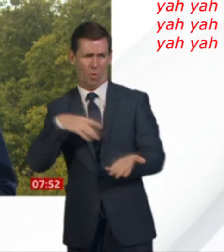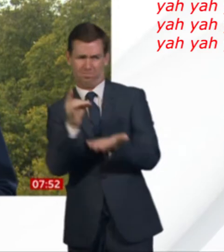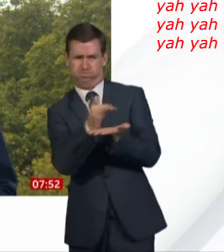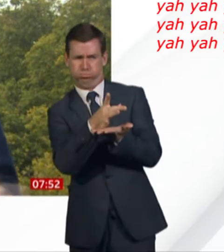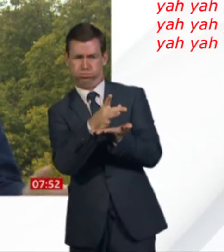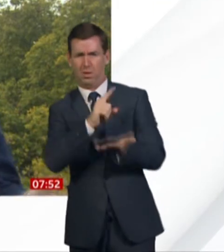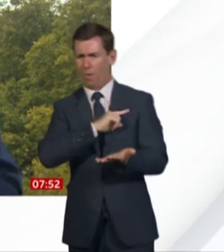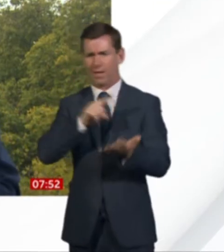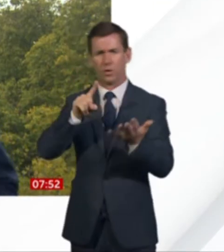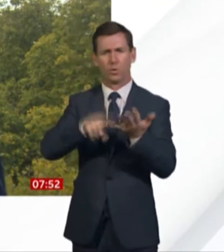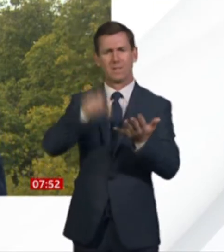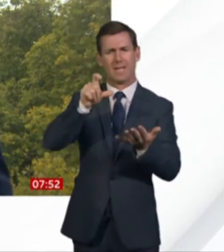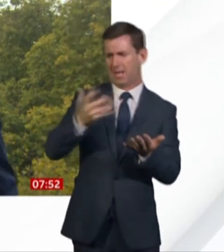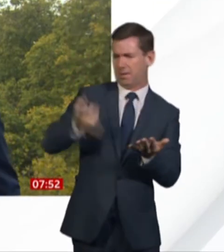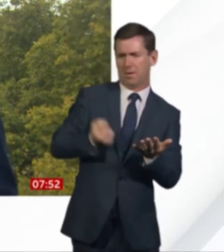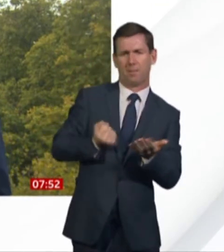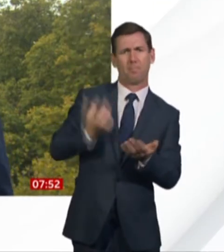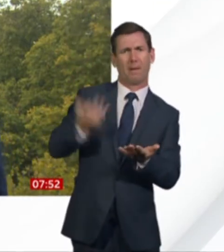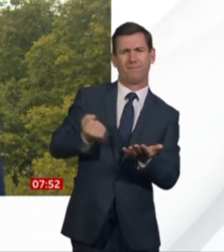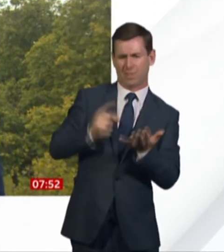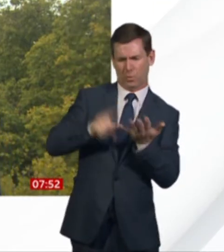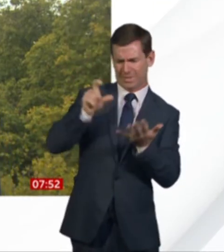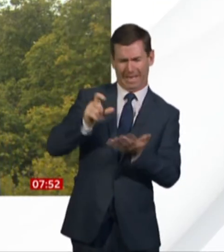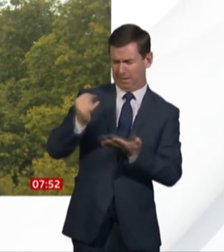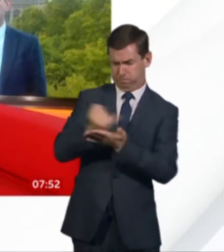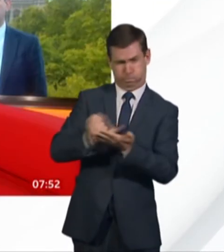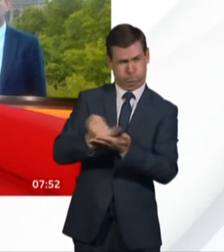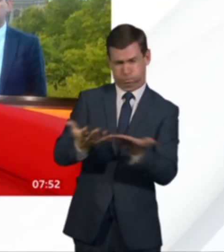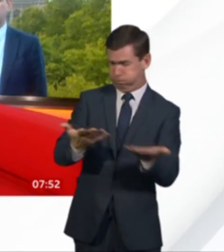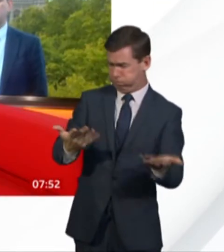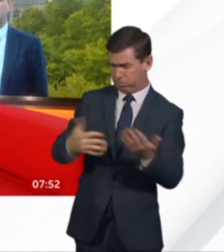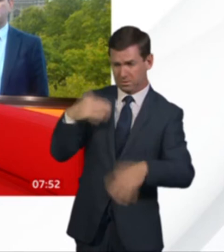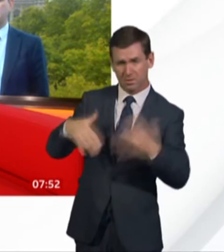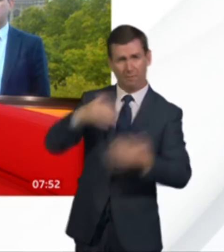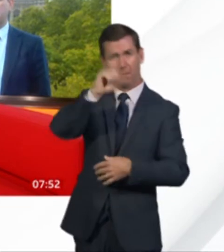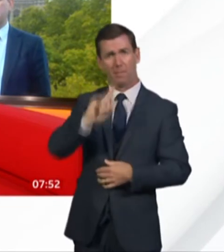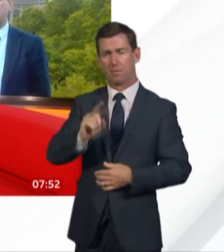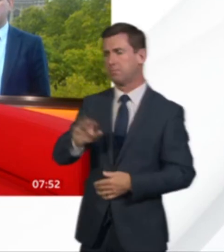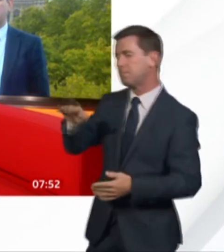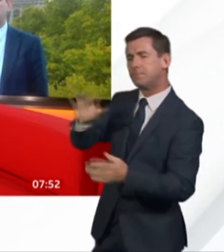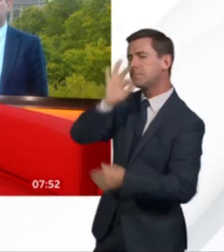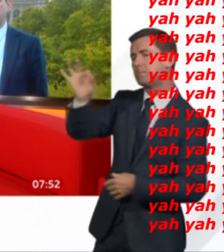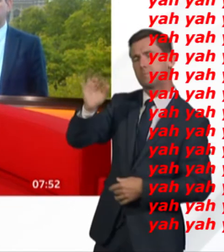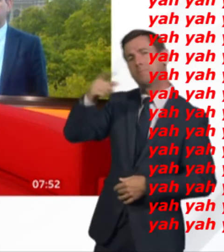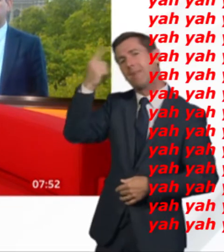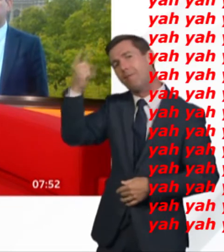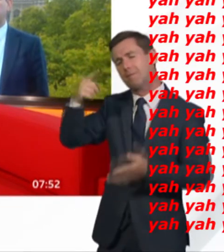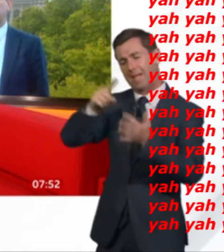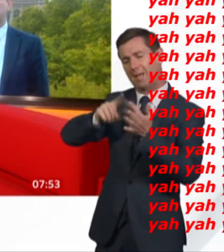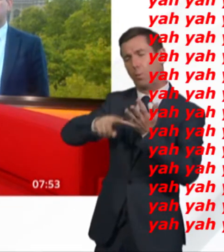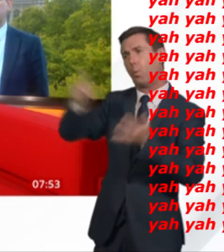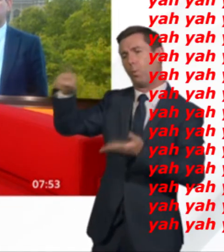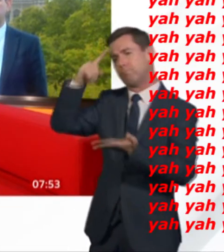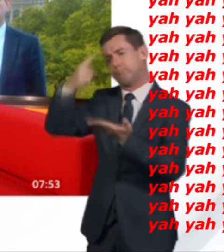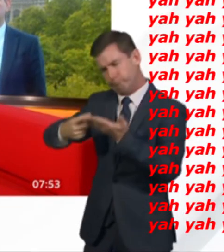due to universal credit, the housing crisis or anything else. So if the EU grants a three-month extension, I mean, we understand Donald Tusk has said they